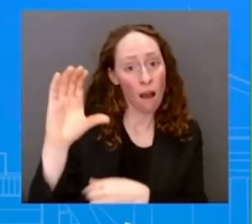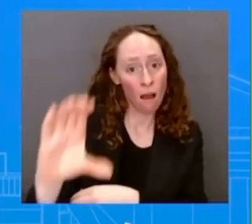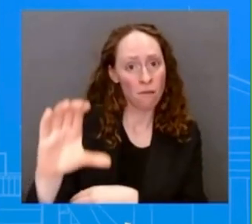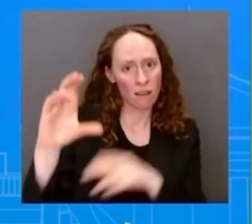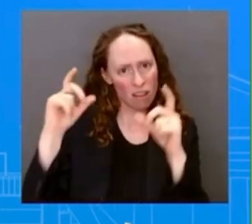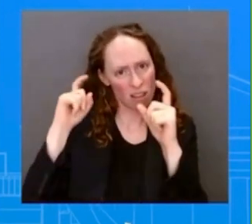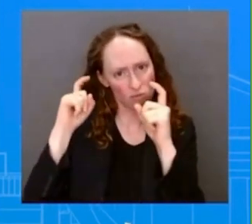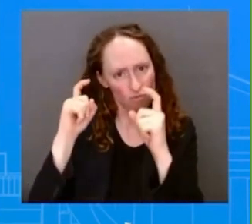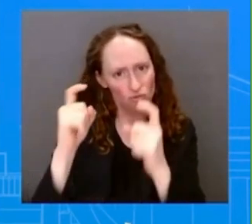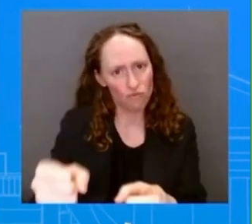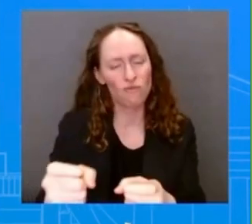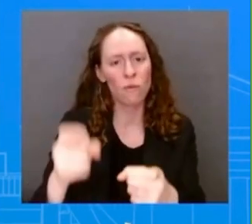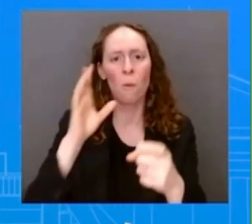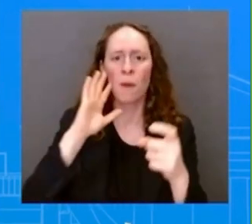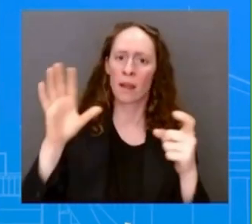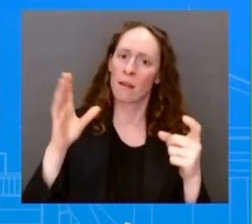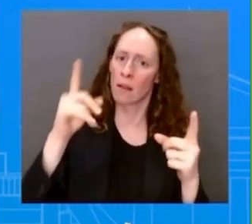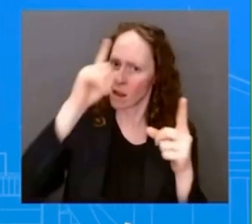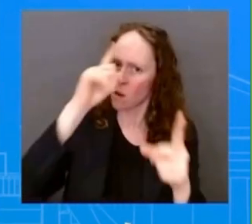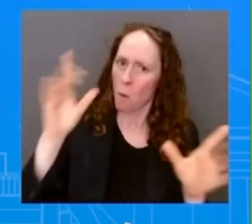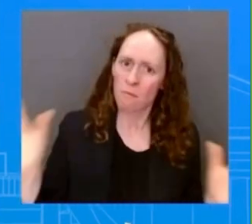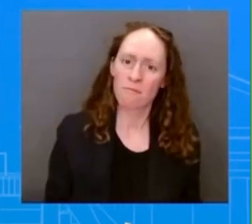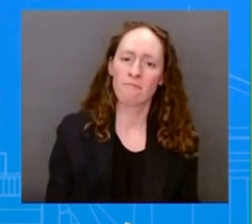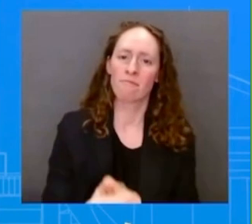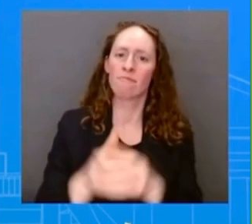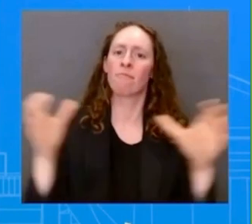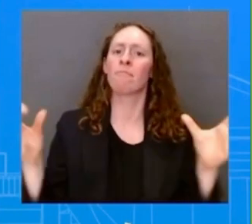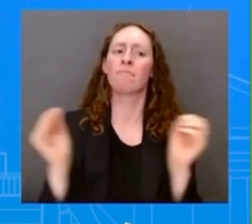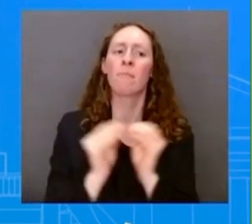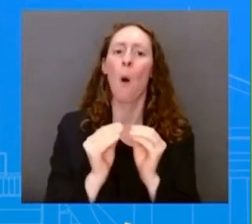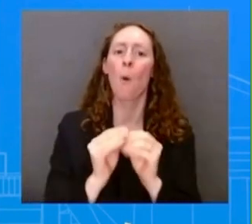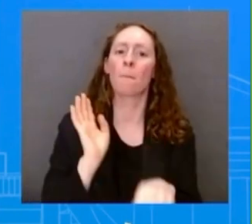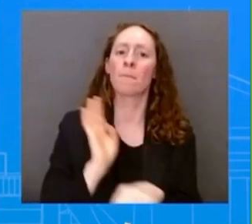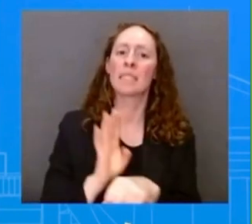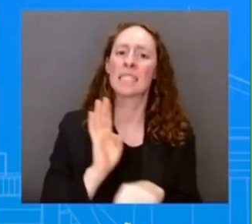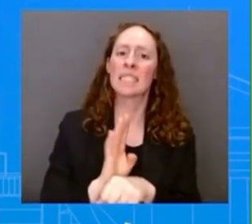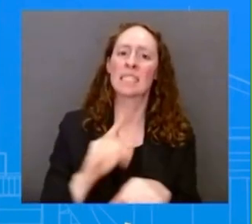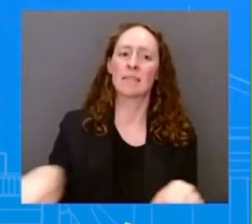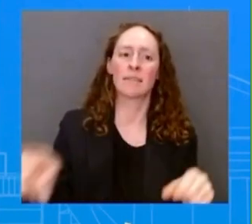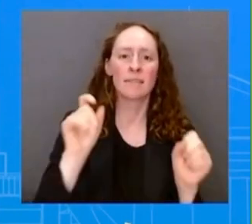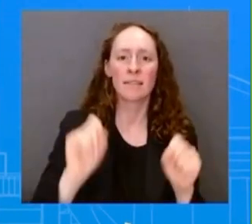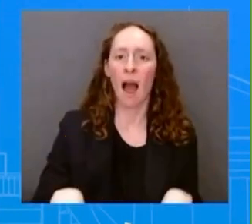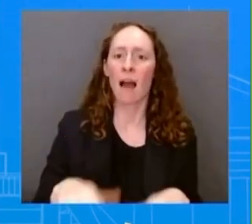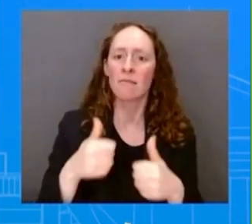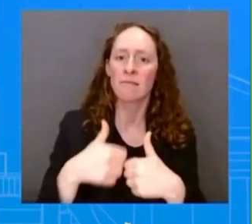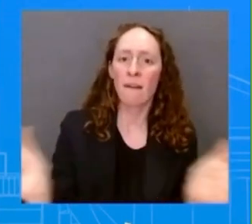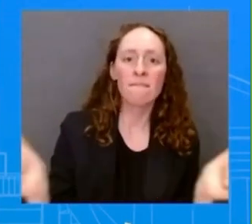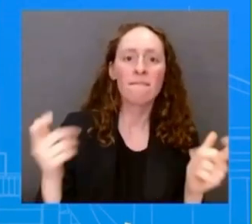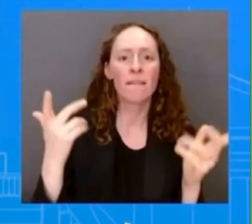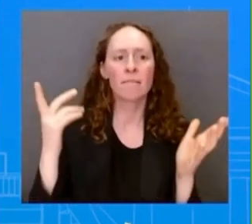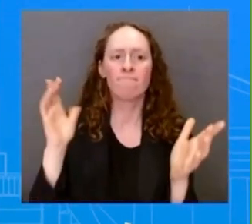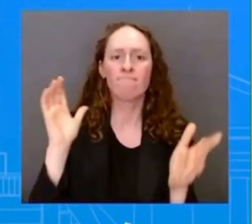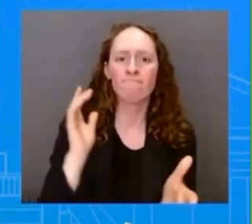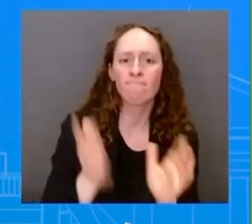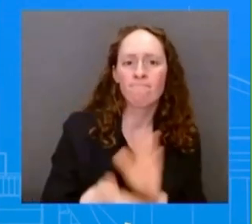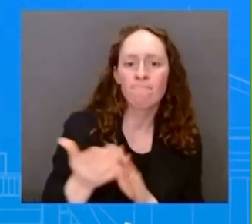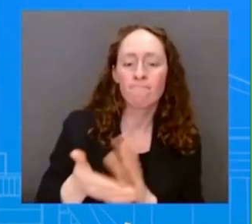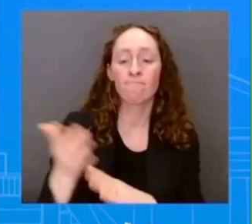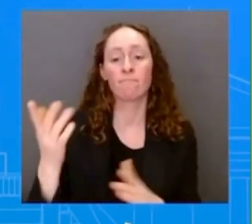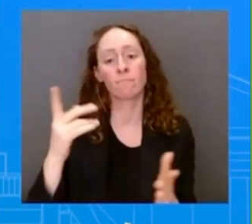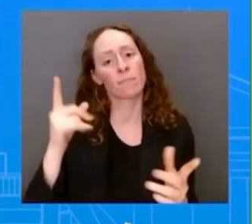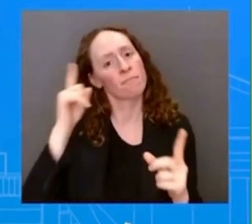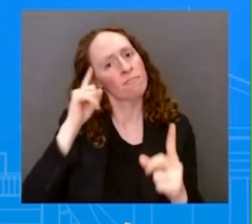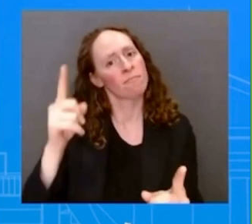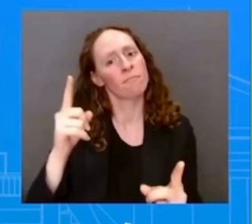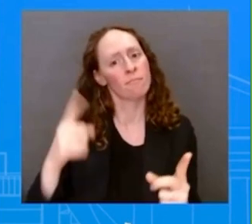provide access to capital health care and education and combat gender-based violence. The vice president also announced a